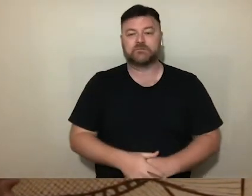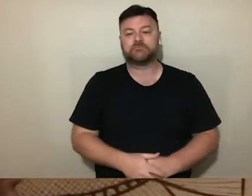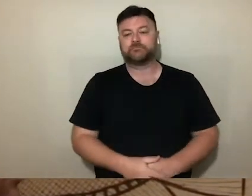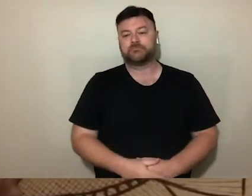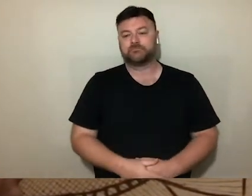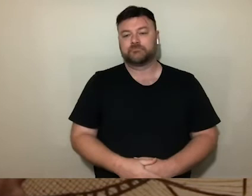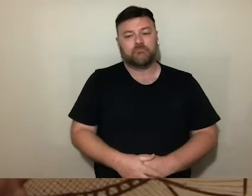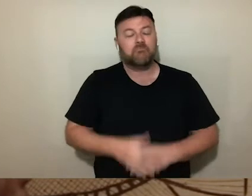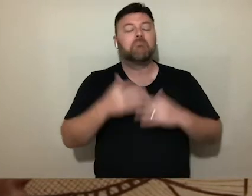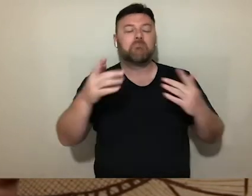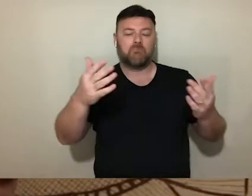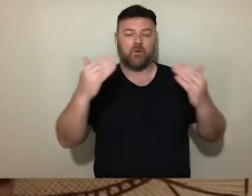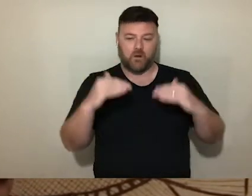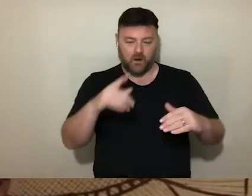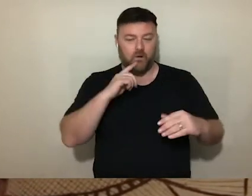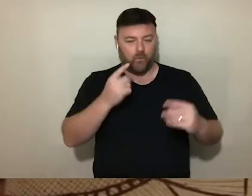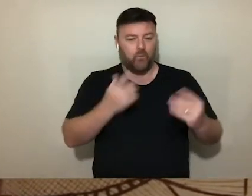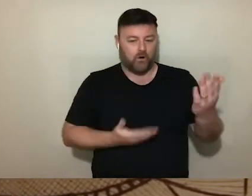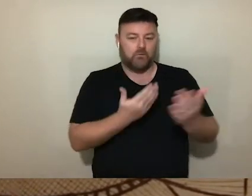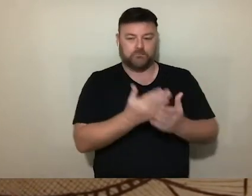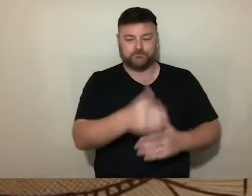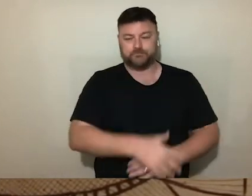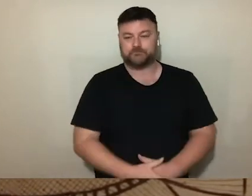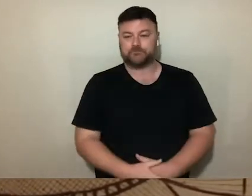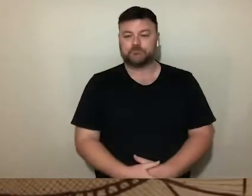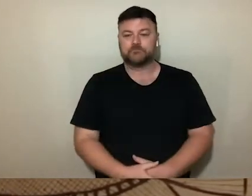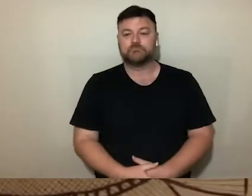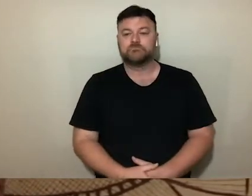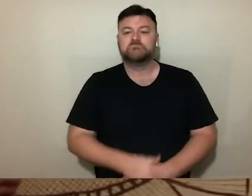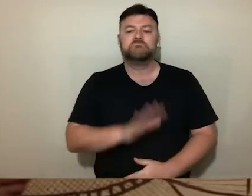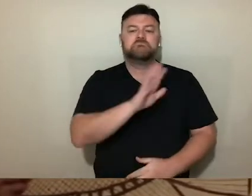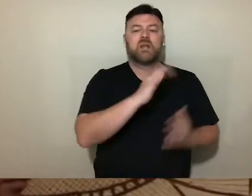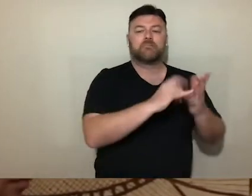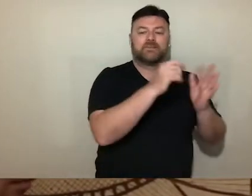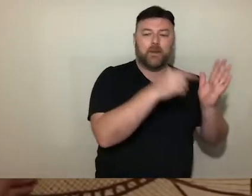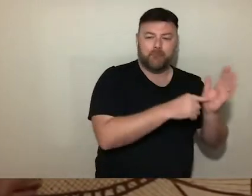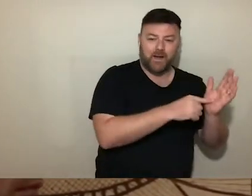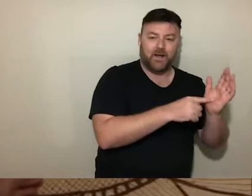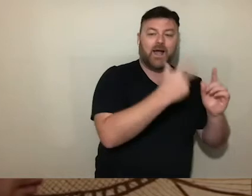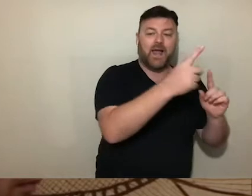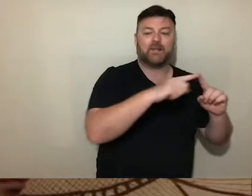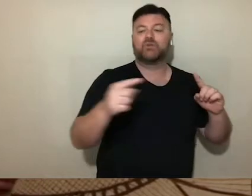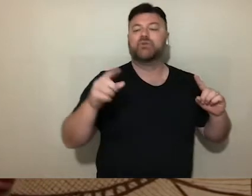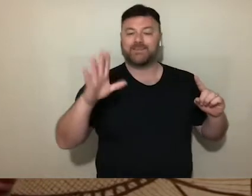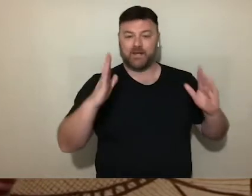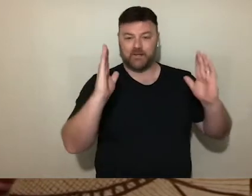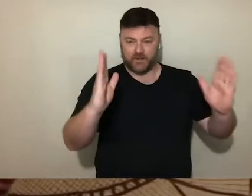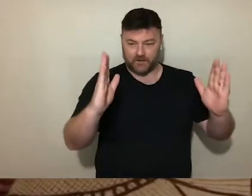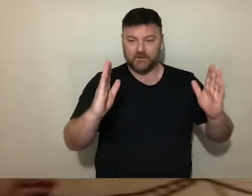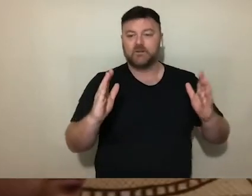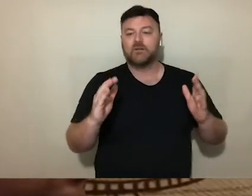the case study presented in this article. Between September 8 and 10, 2020, amidst the COVID-19